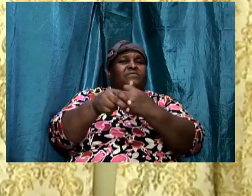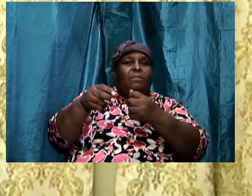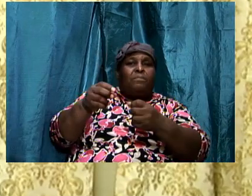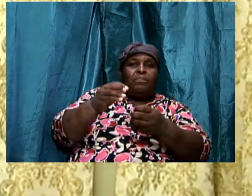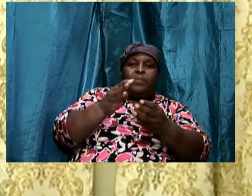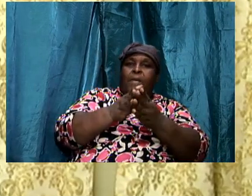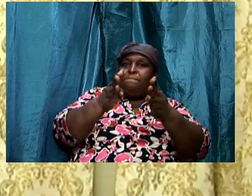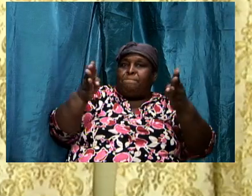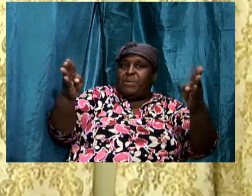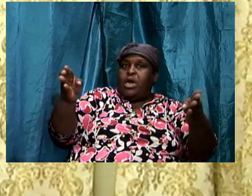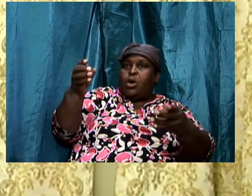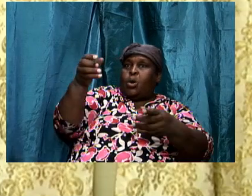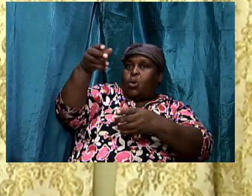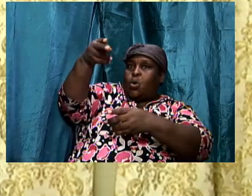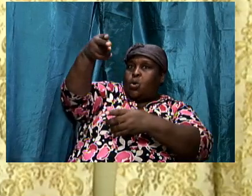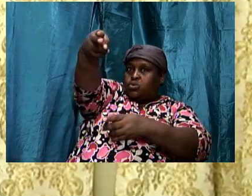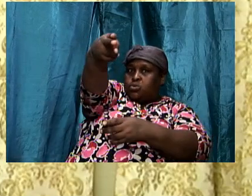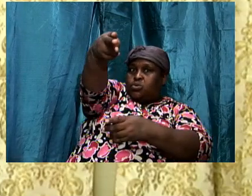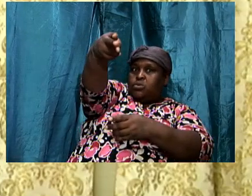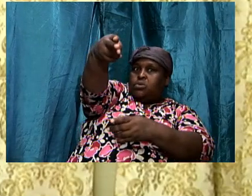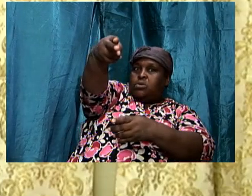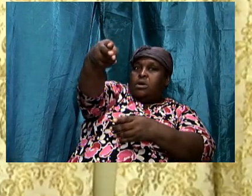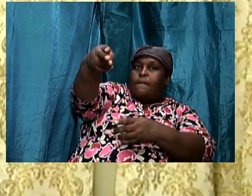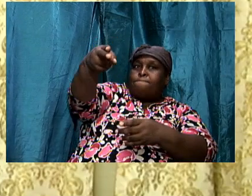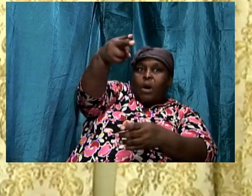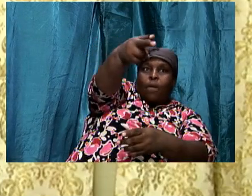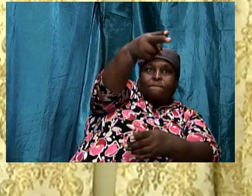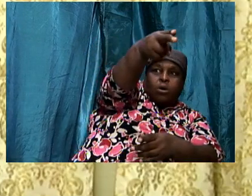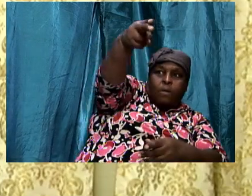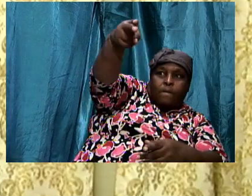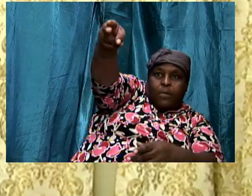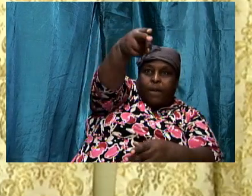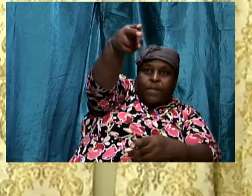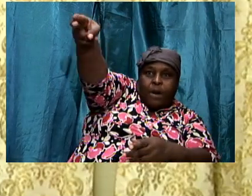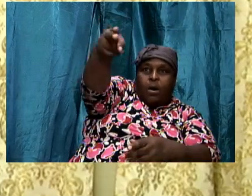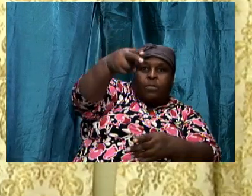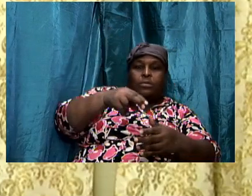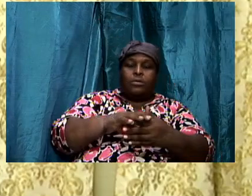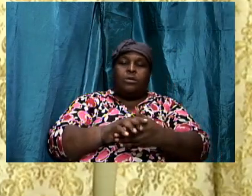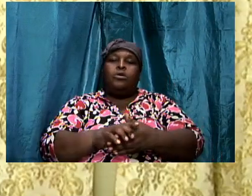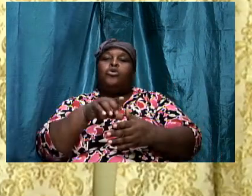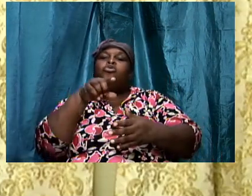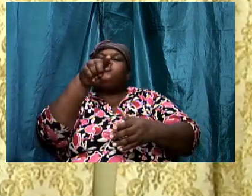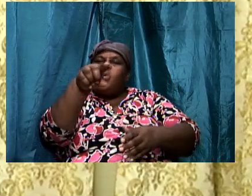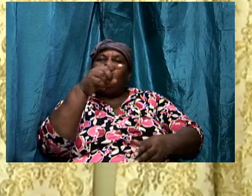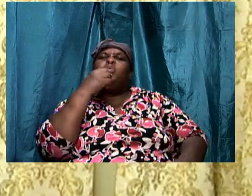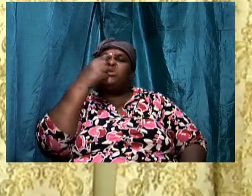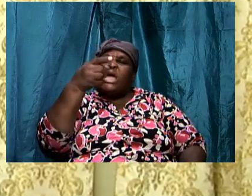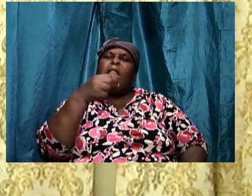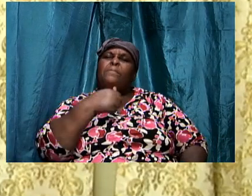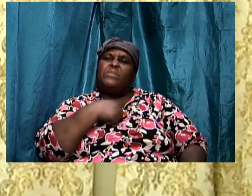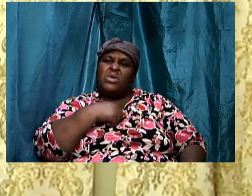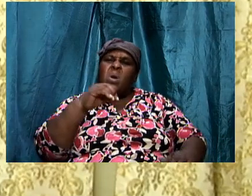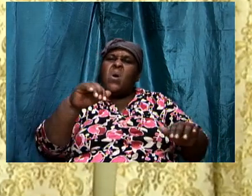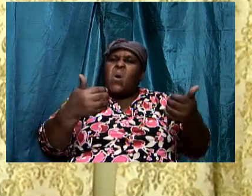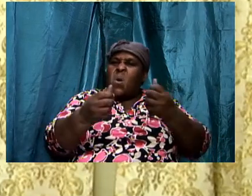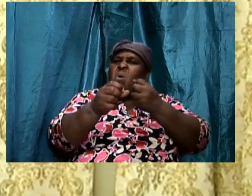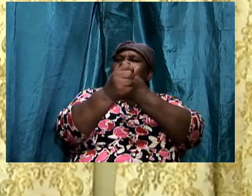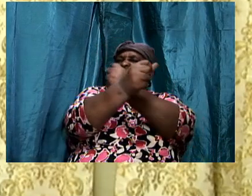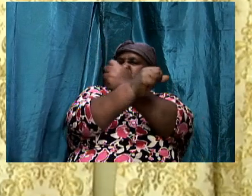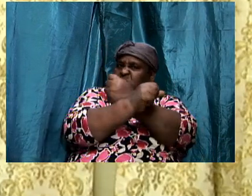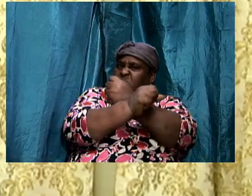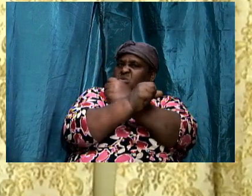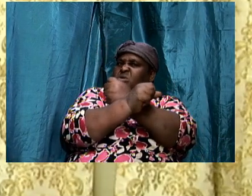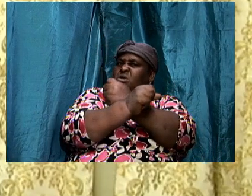the AK-47s and they are blasting them you tell me how the security forces